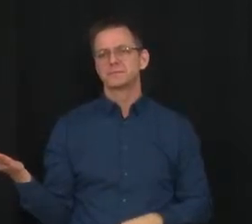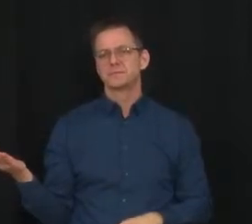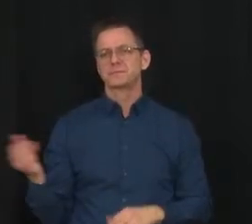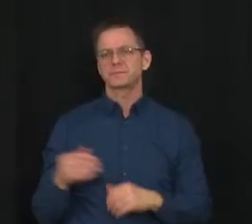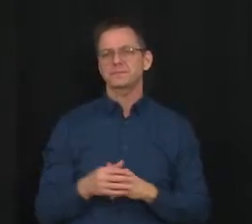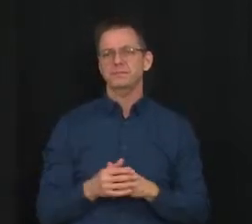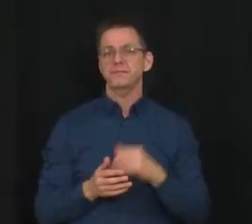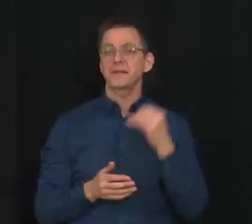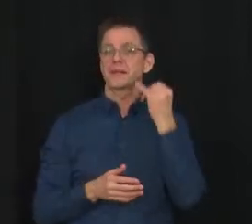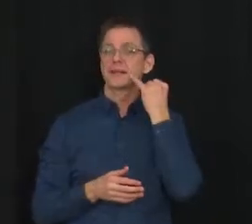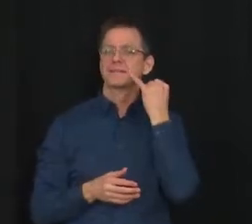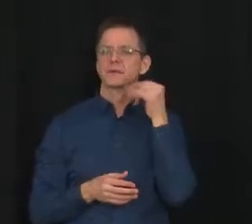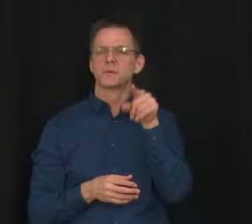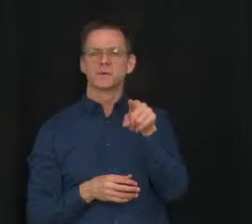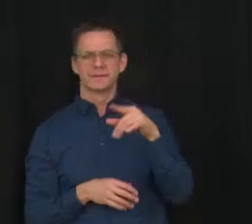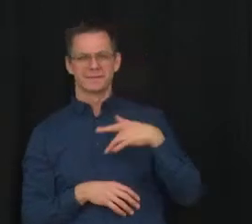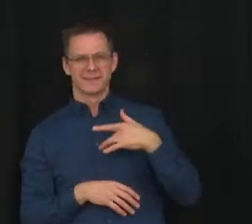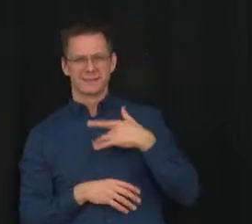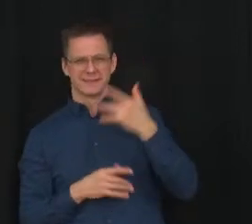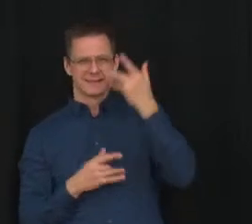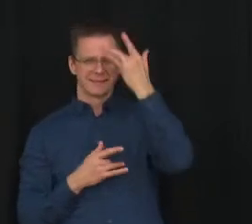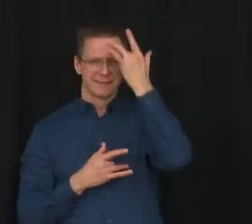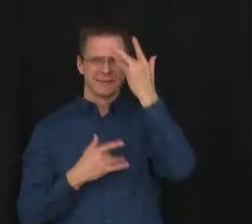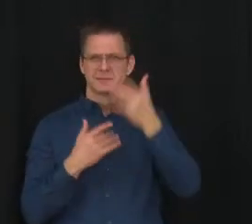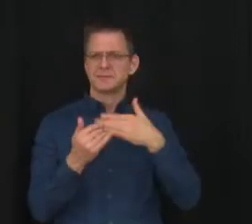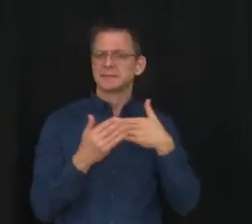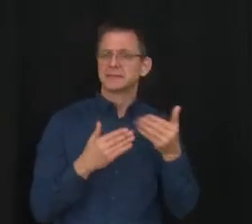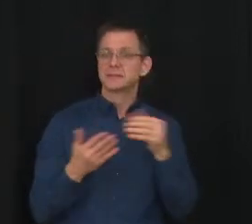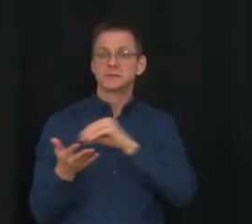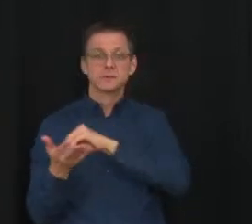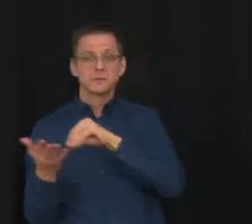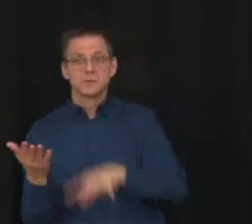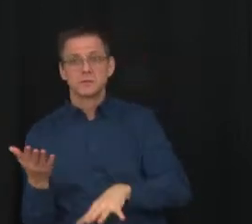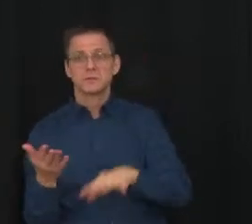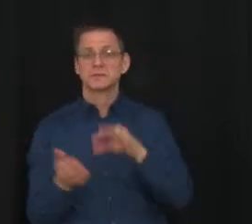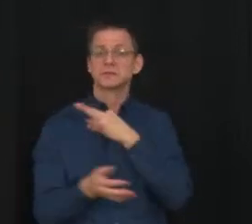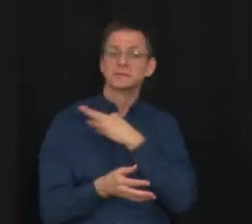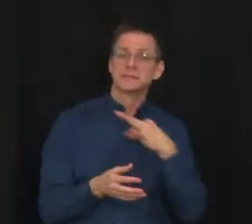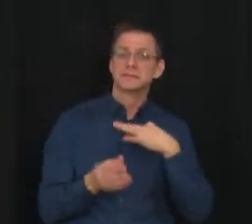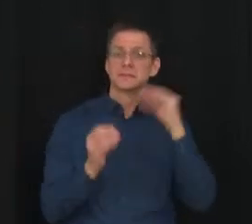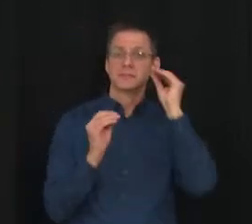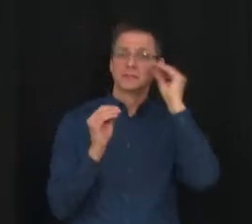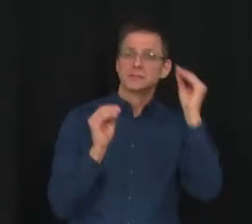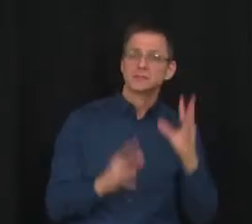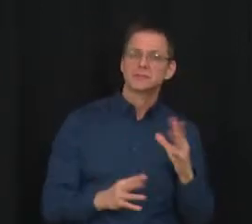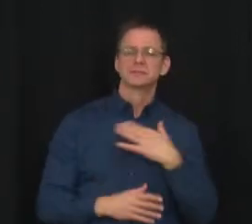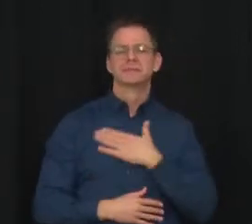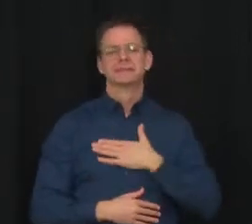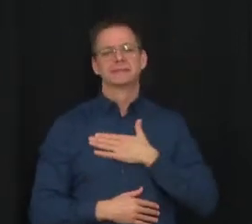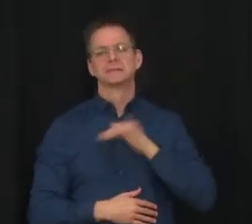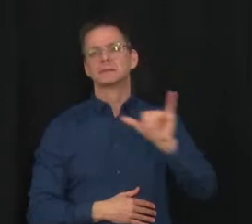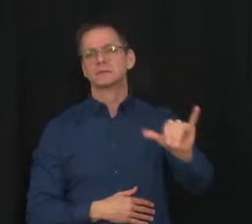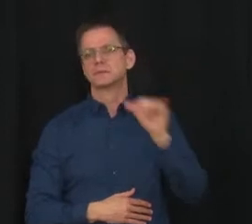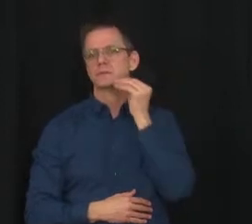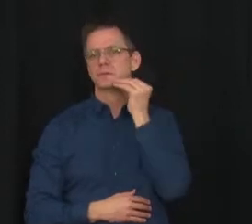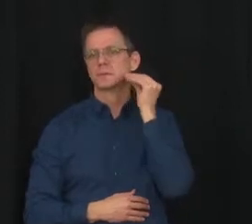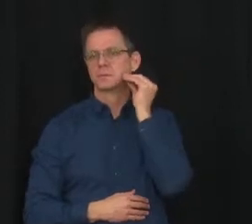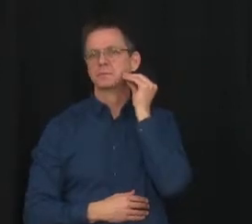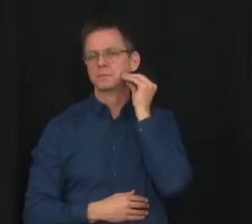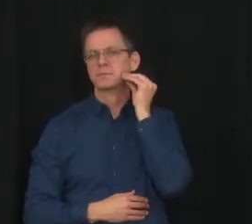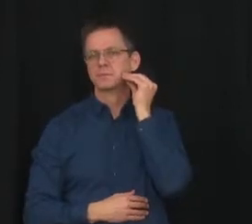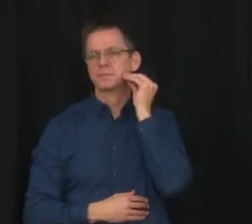it's a student or a teacher or a staff member, they should stay home and take a rapid test.